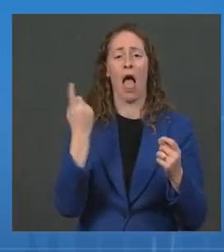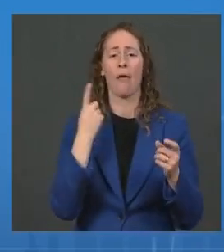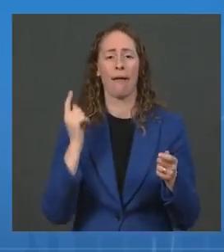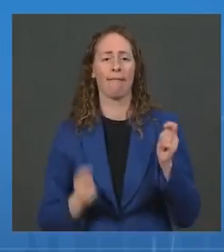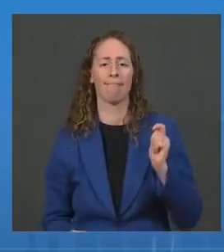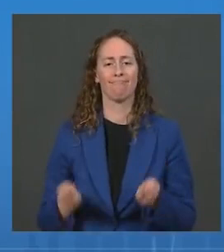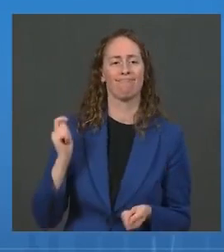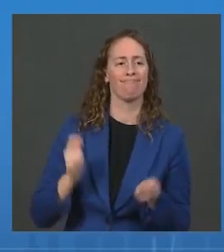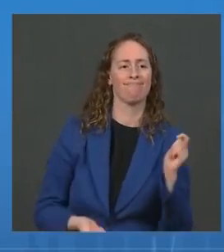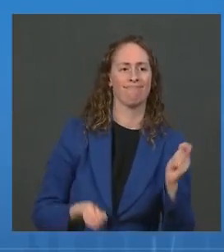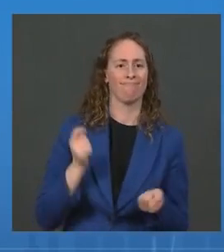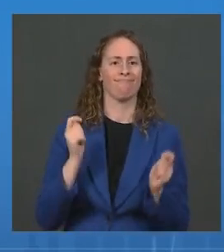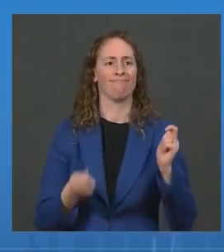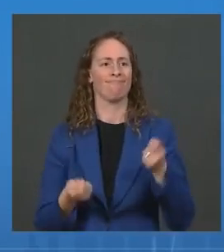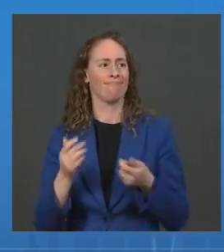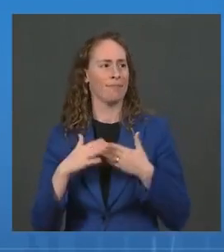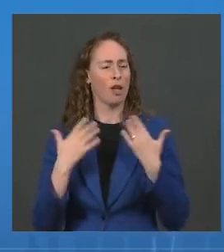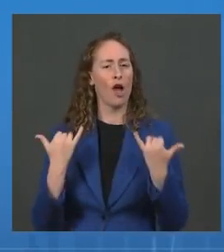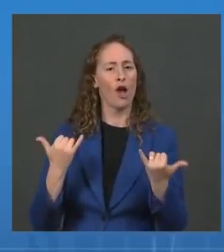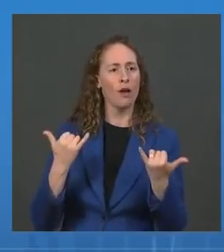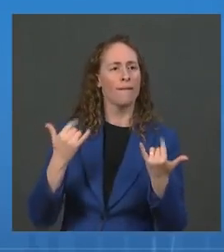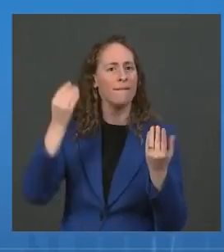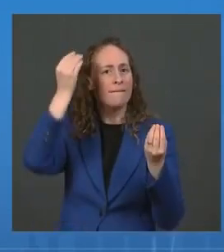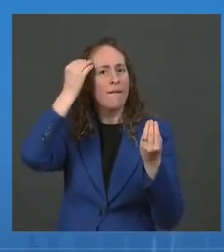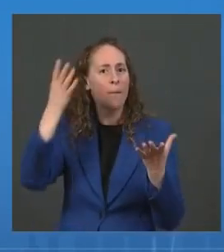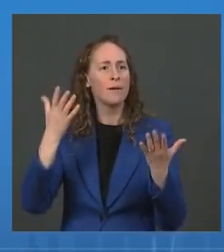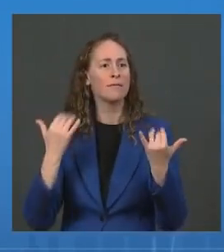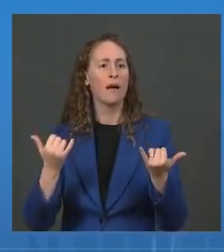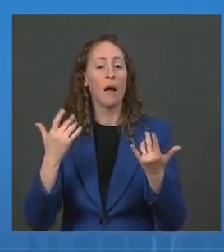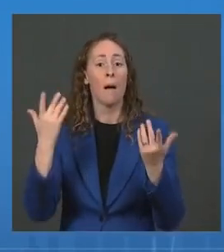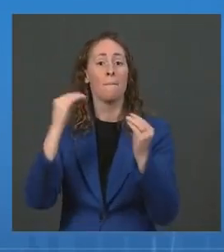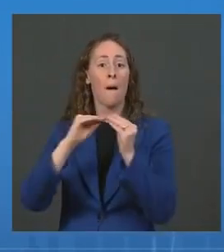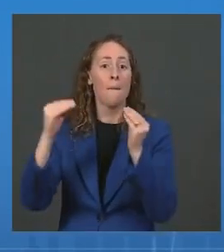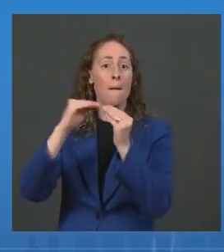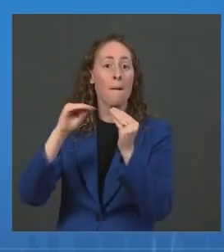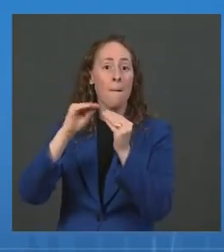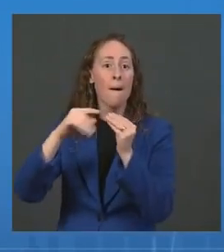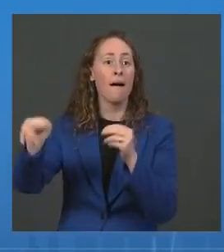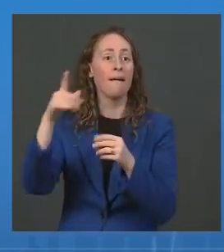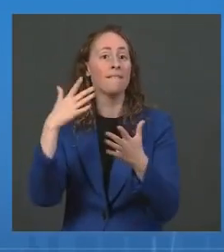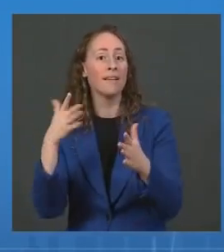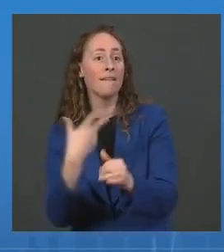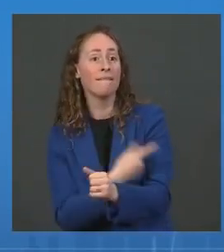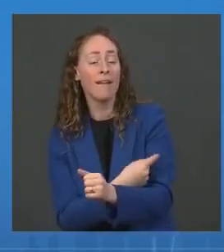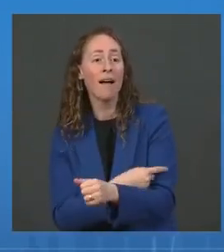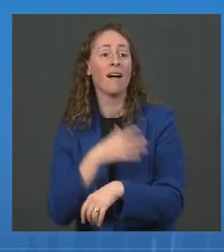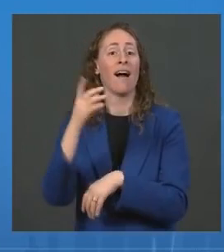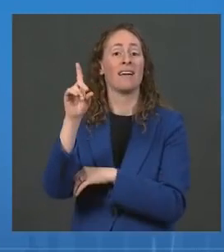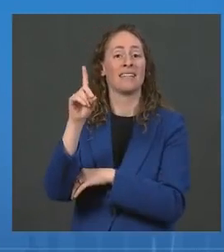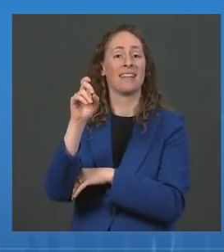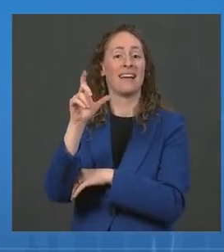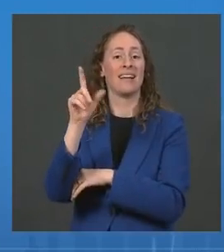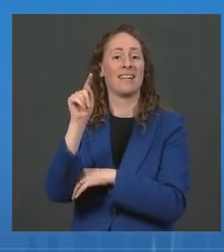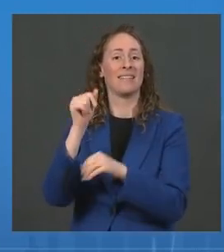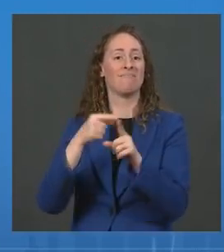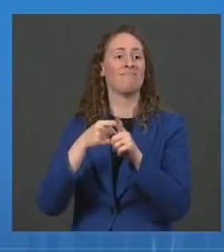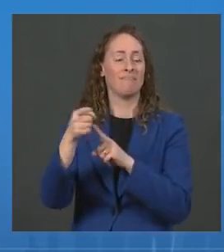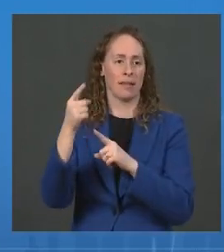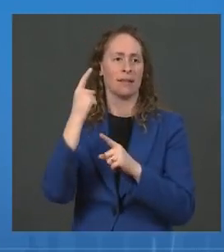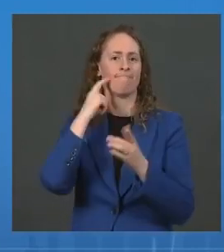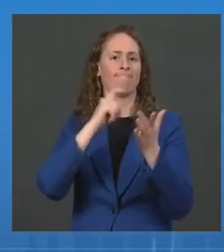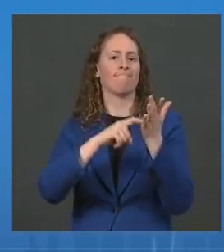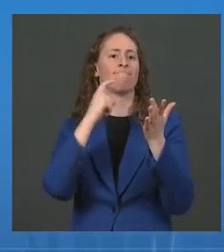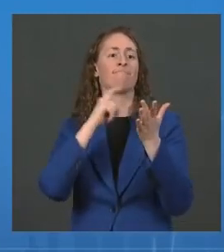You know, as we have more and more people vaccinated, and with the Delta variant and seeing waning, we are seeing more people in the